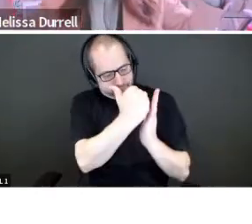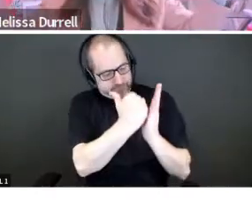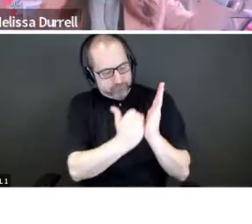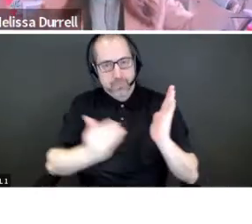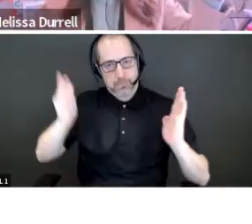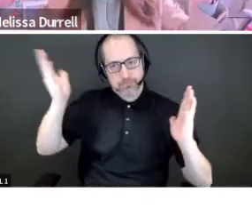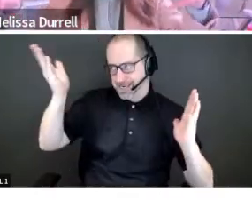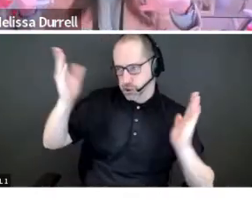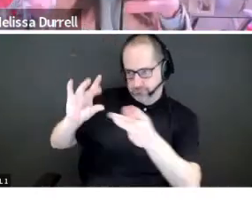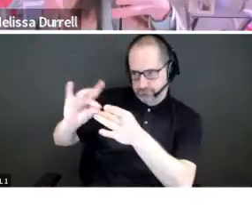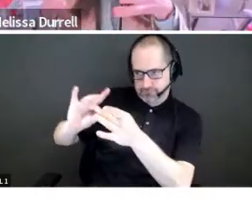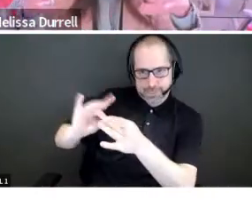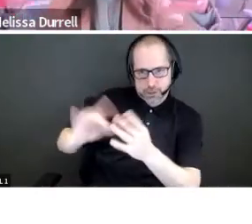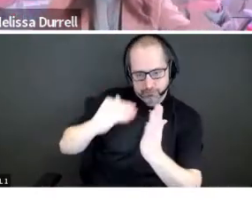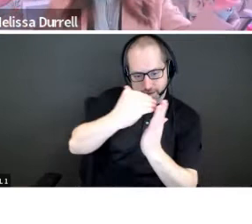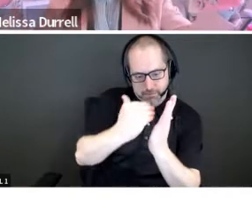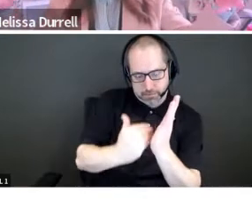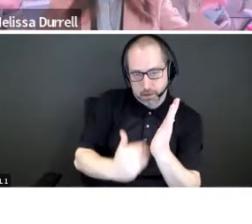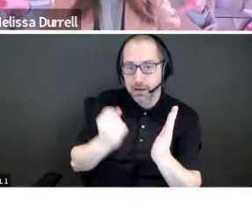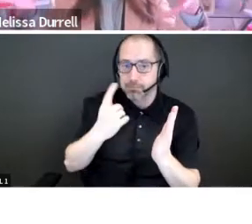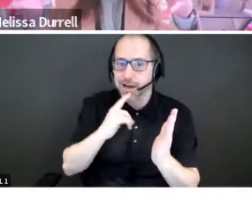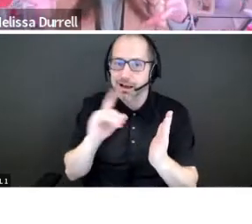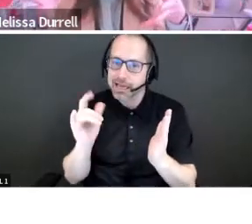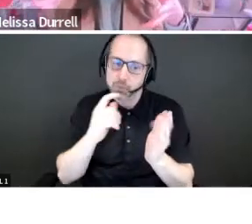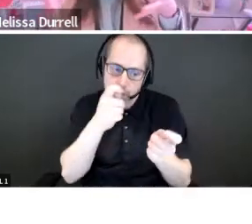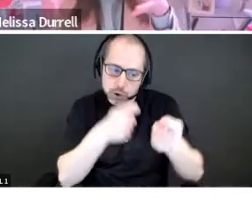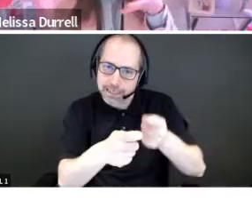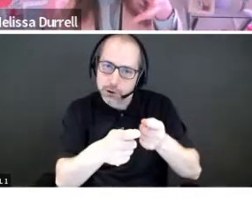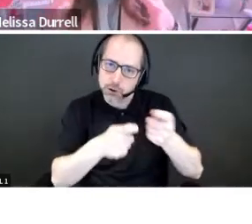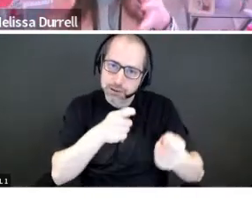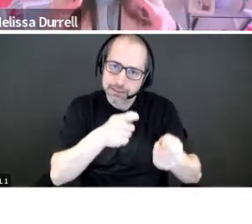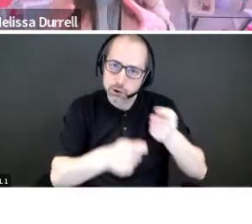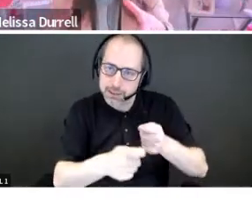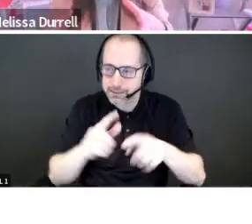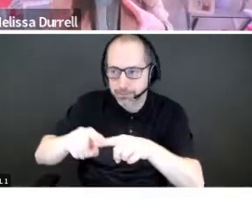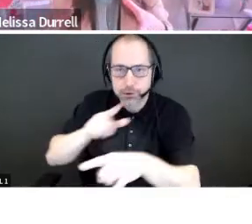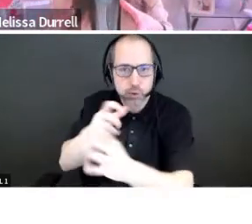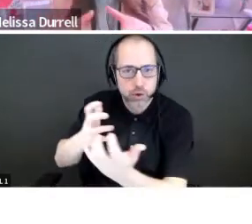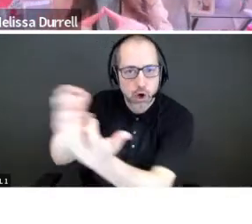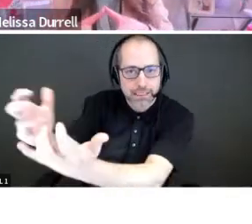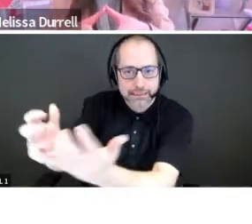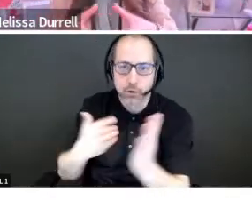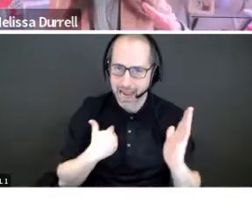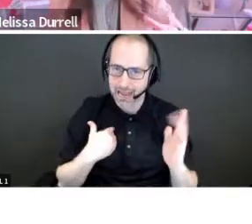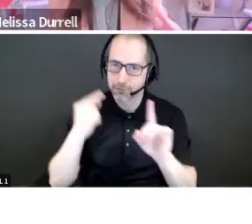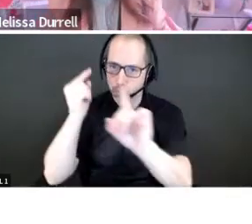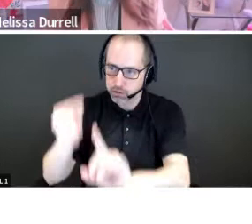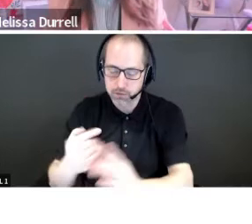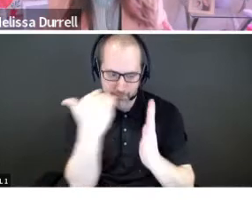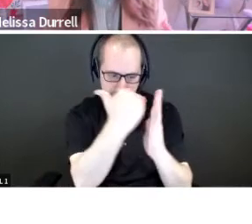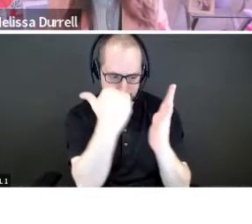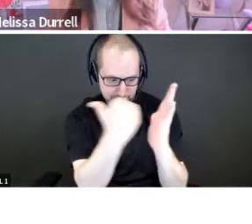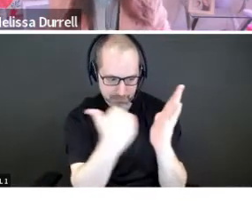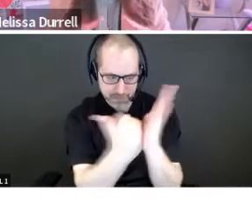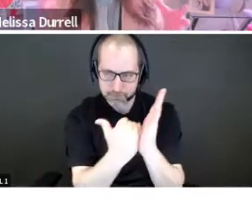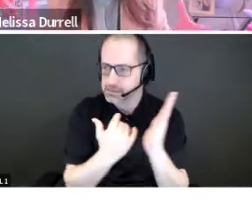it's like an accordion. And so we change that pitch deck depending on who you are going to be talking to. The other question is,